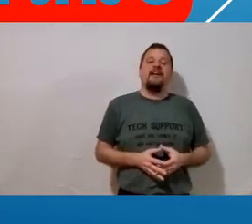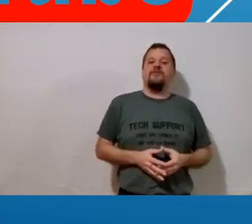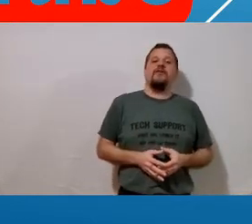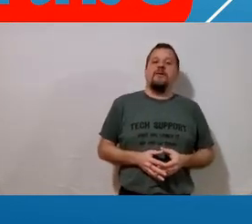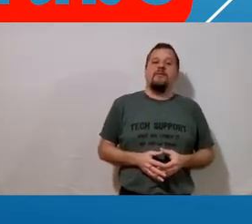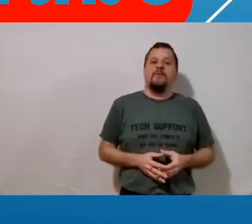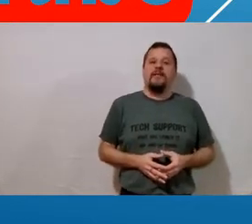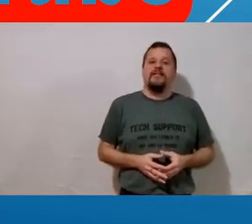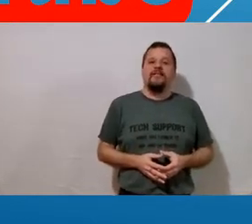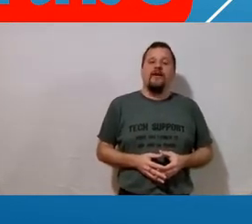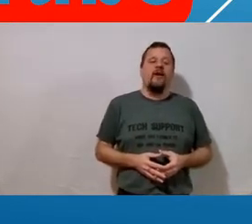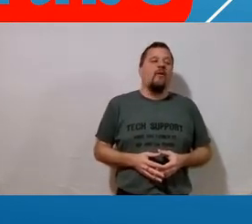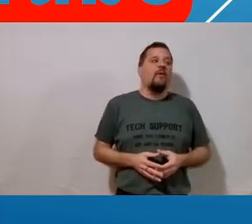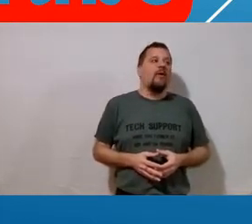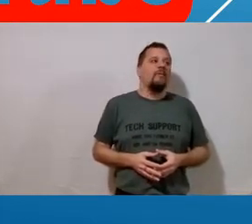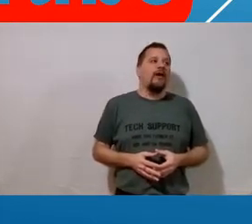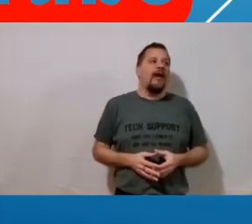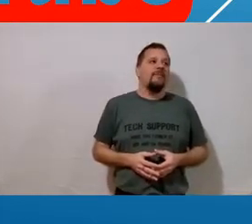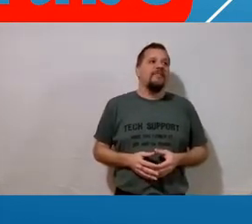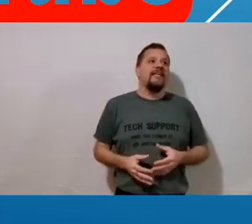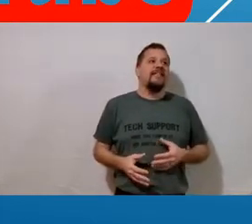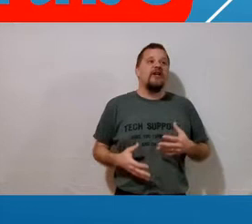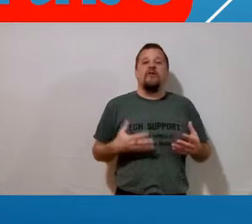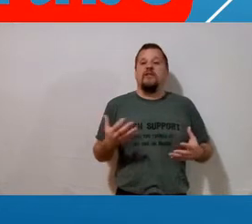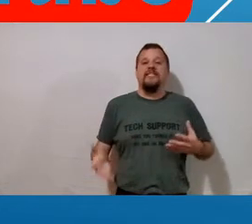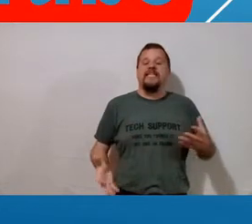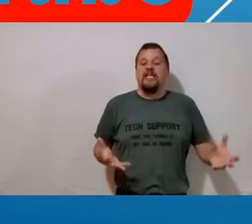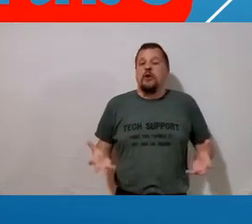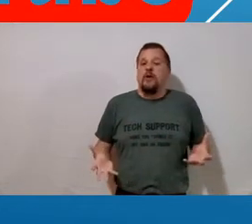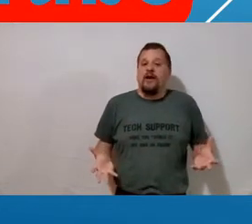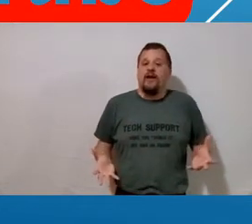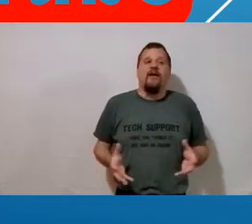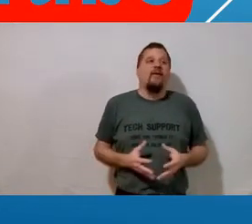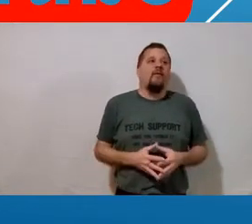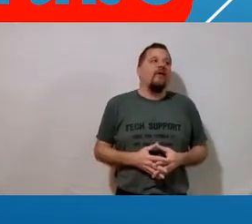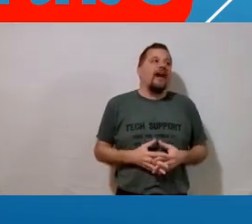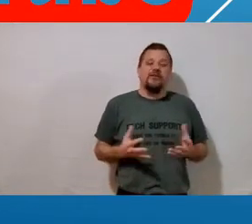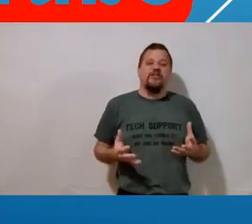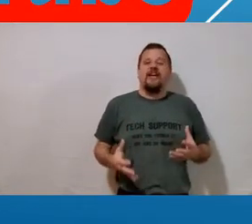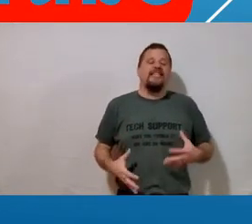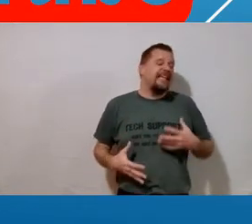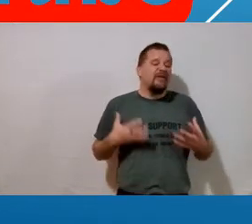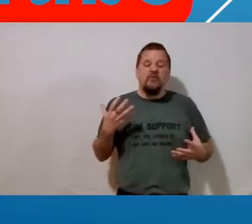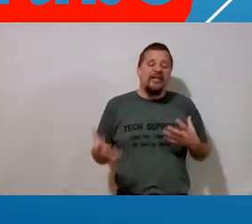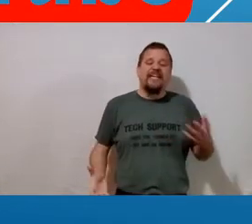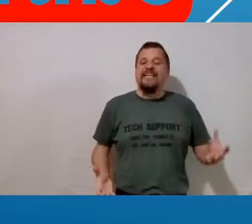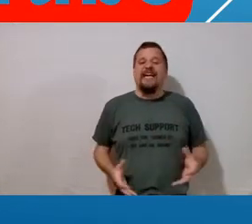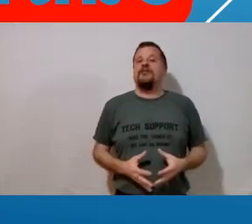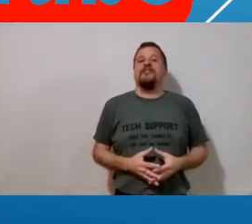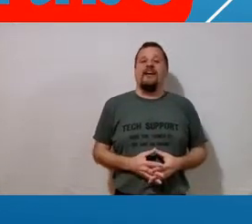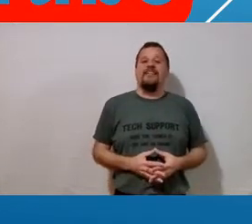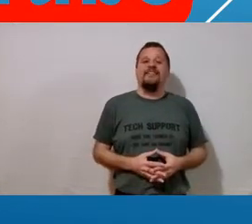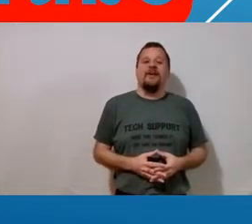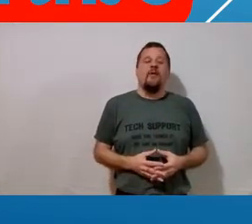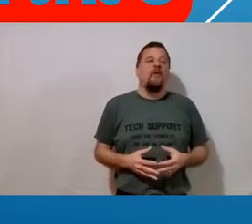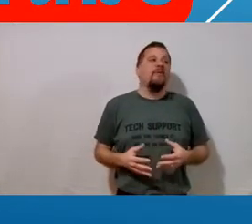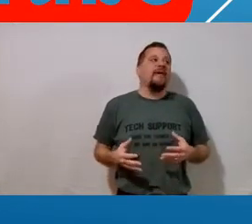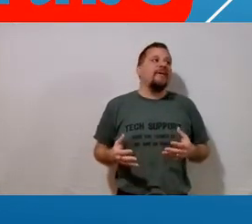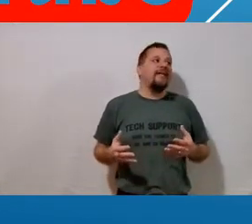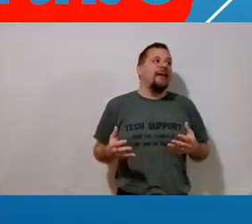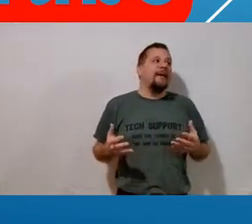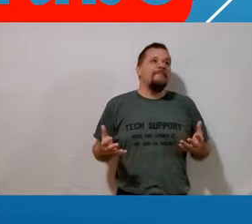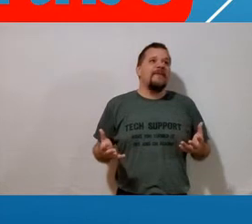interested in science for a couple of weeks or perhaps they start listening to yoga or exercise and they get really into exercise